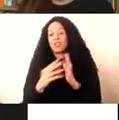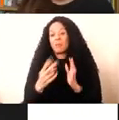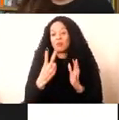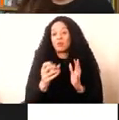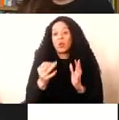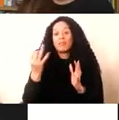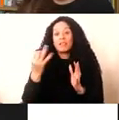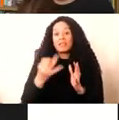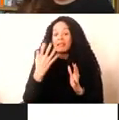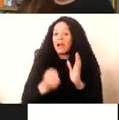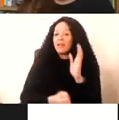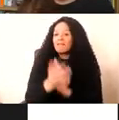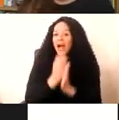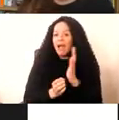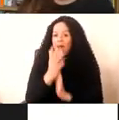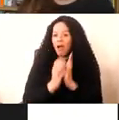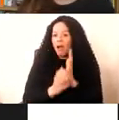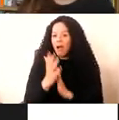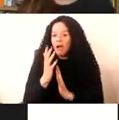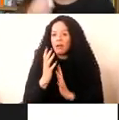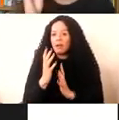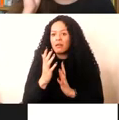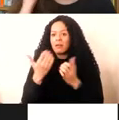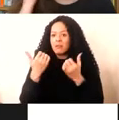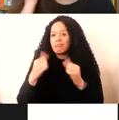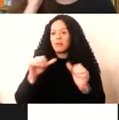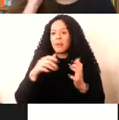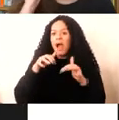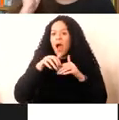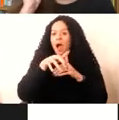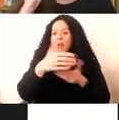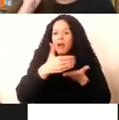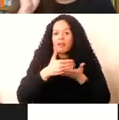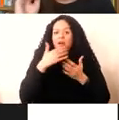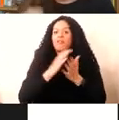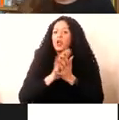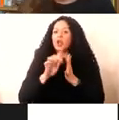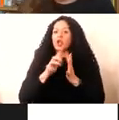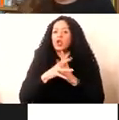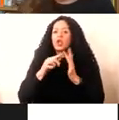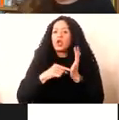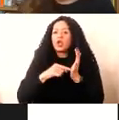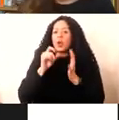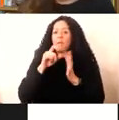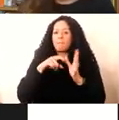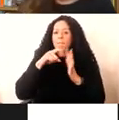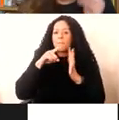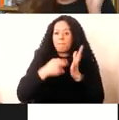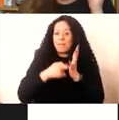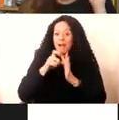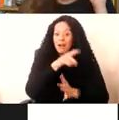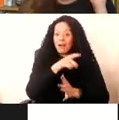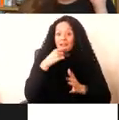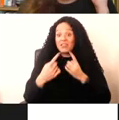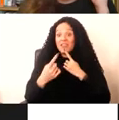a kind of fire that consumed the archive of Hewlett Packard. And that, you know, is information